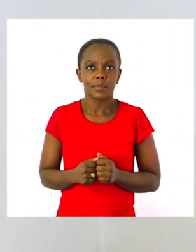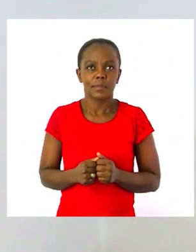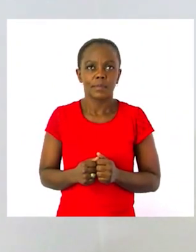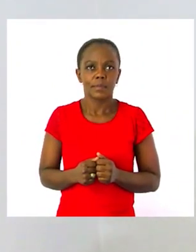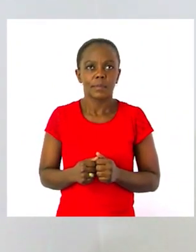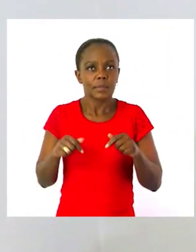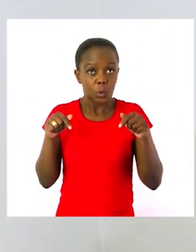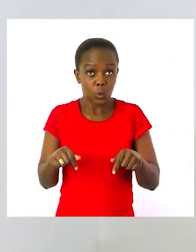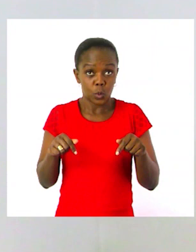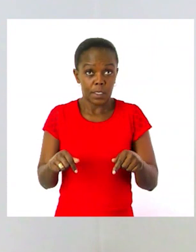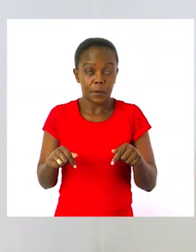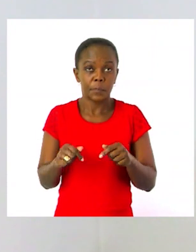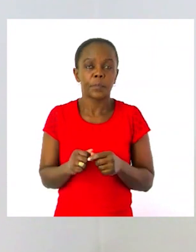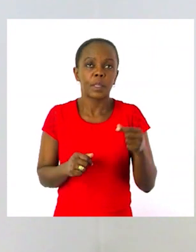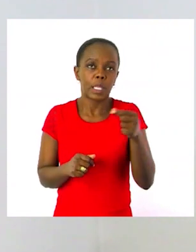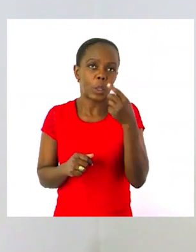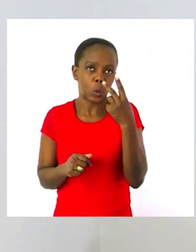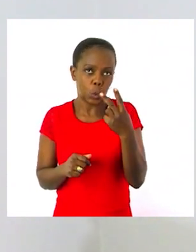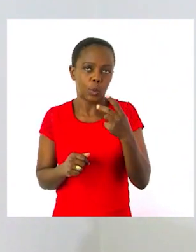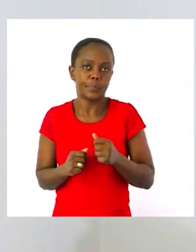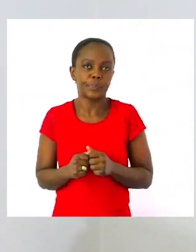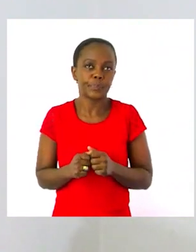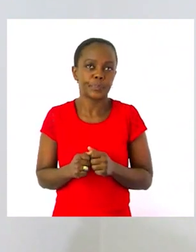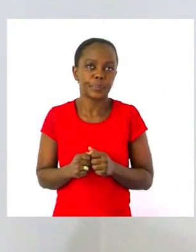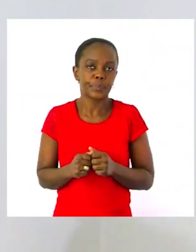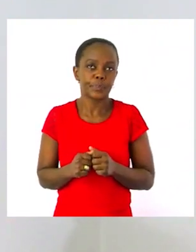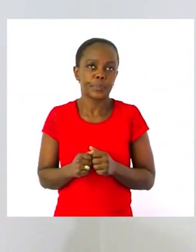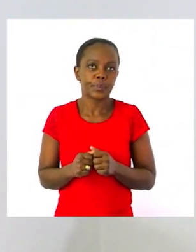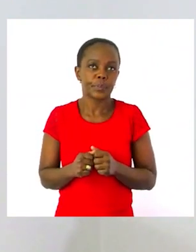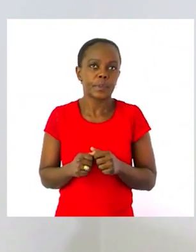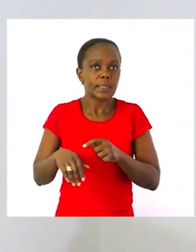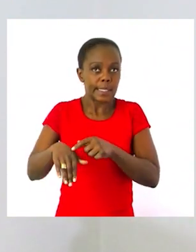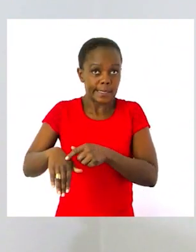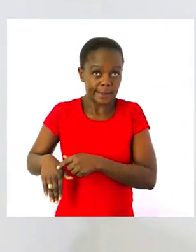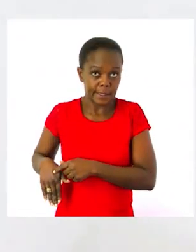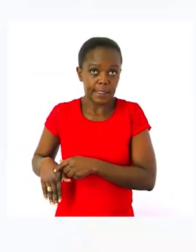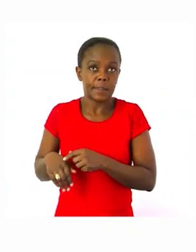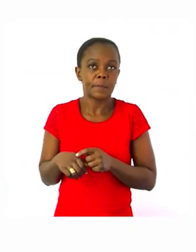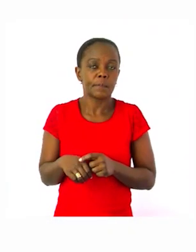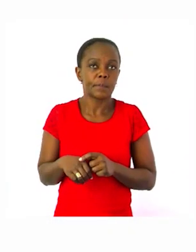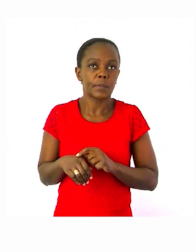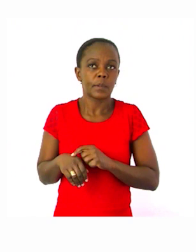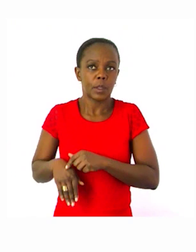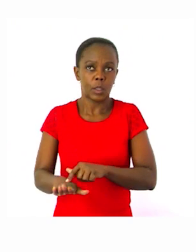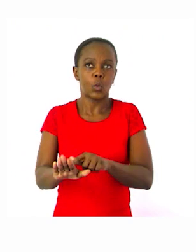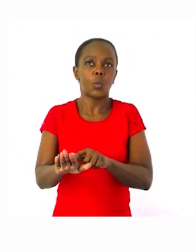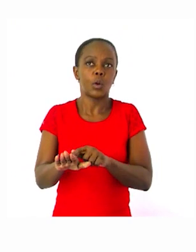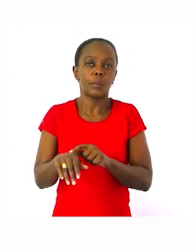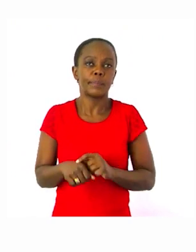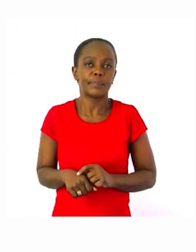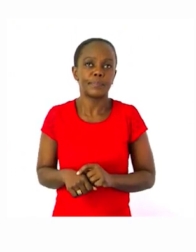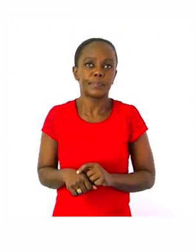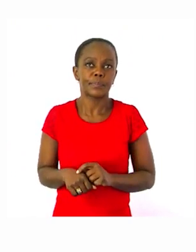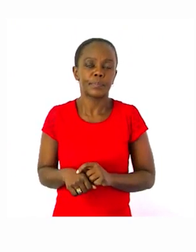Today with the grade 2s, we are going to do yesterday and tomorrow. If